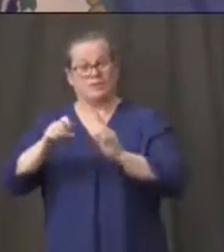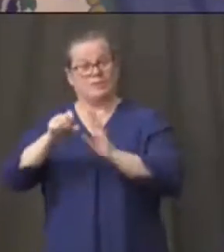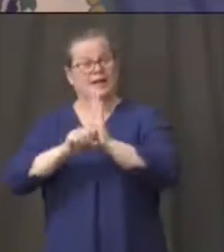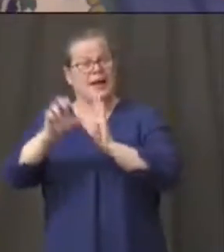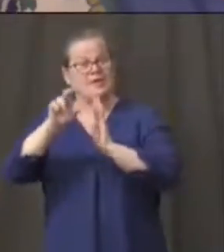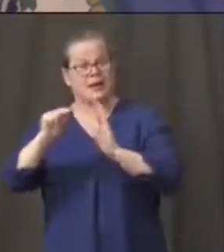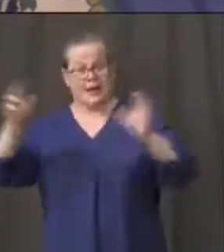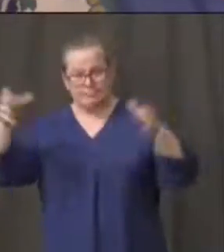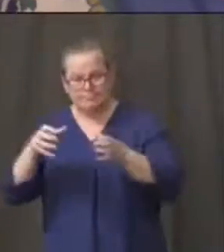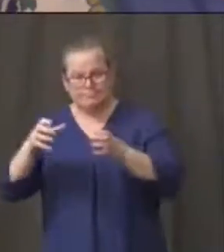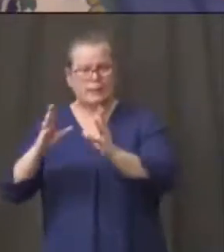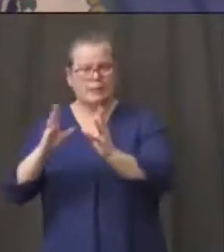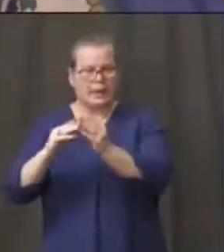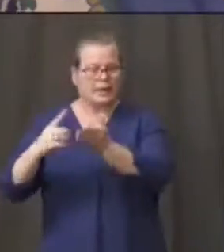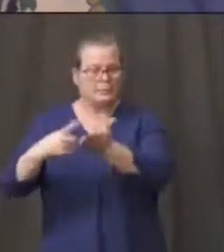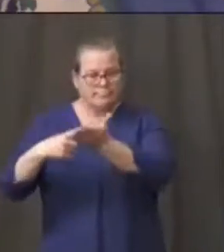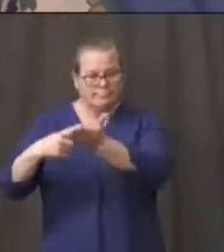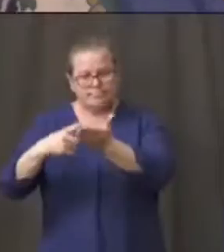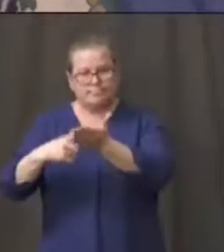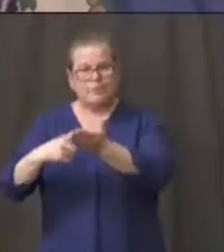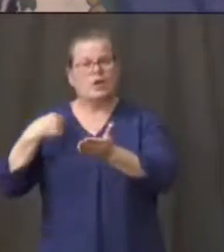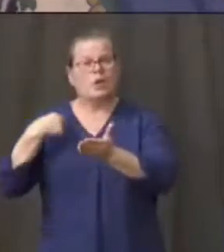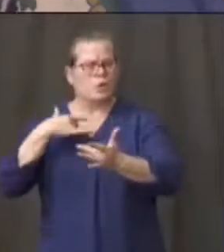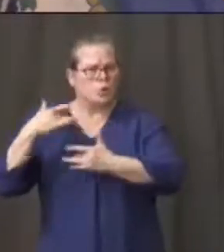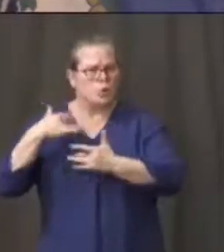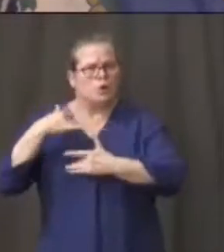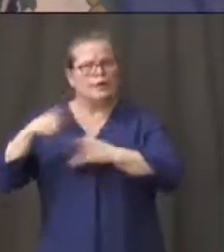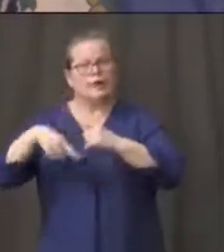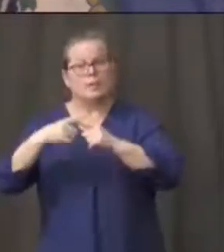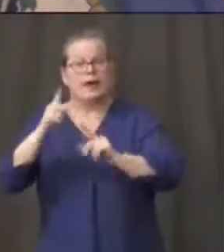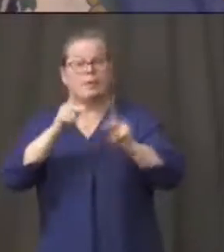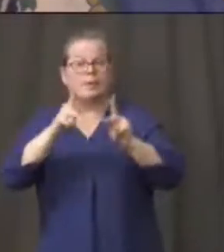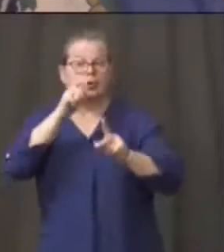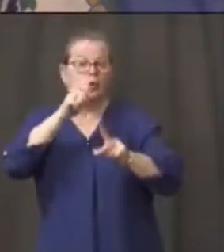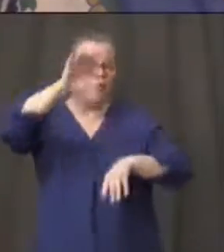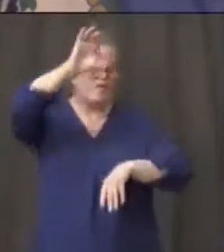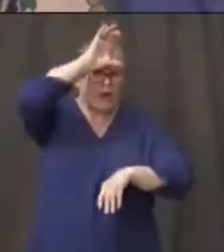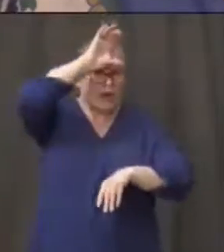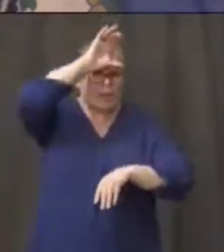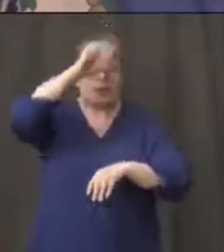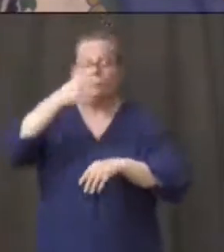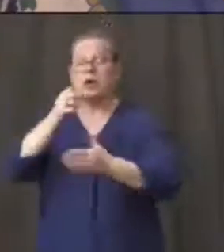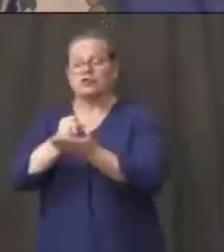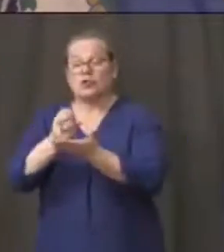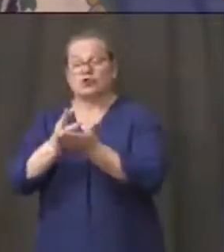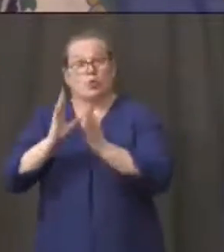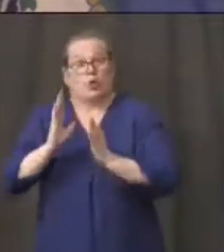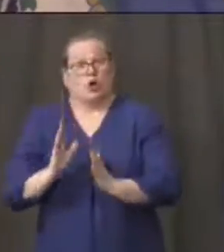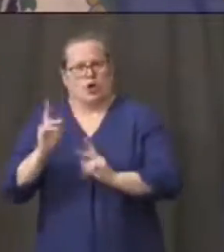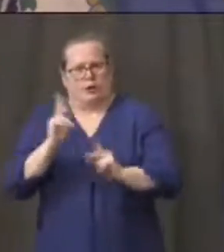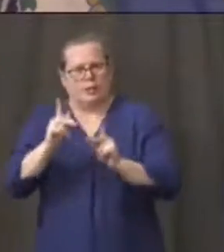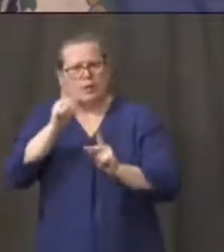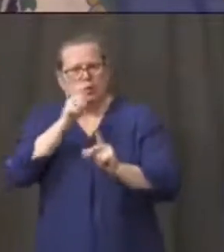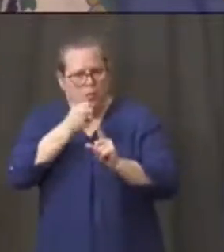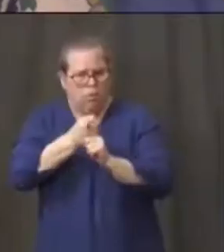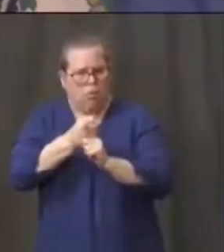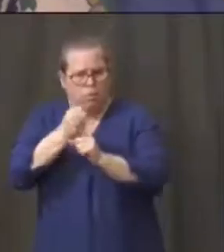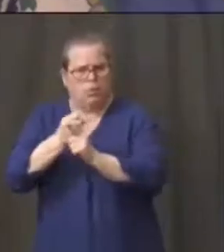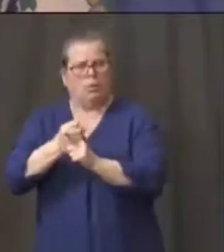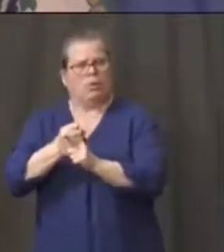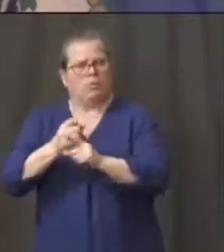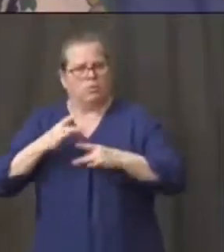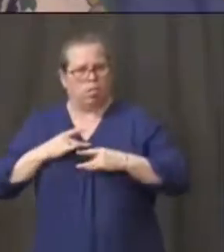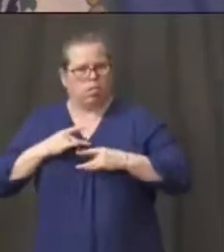And again, we were worried about firefighters and social workers and others who are testing positive had to quarantine themselves for